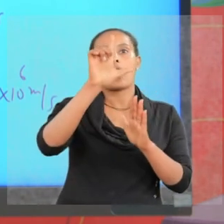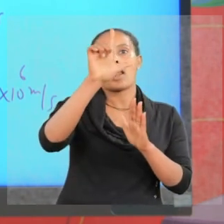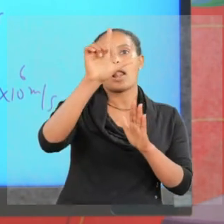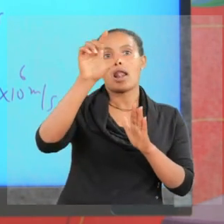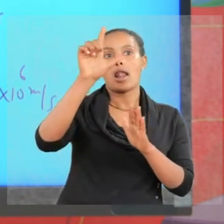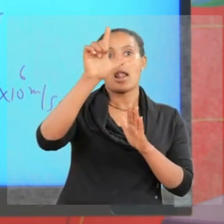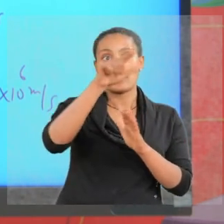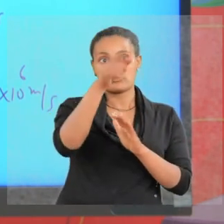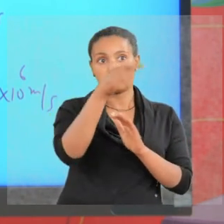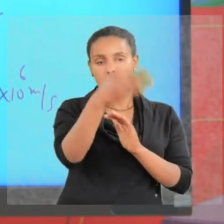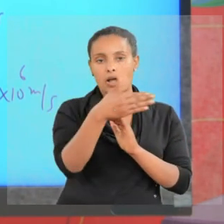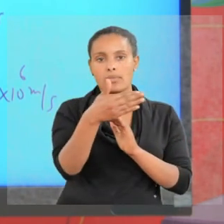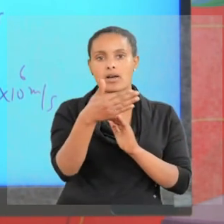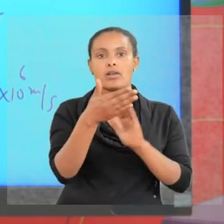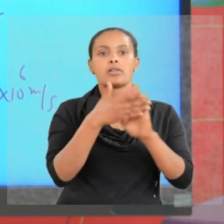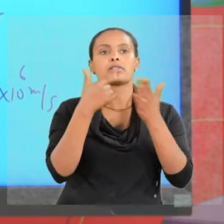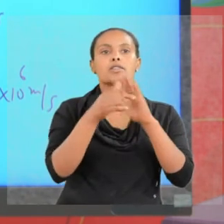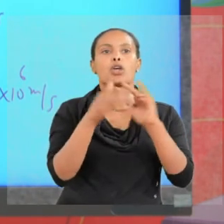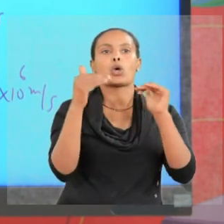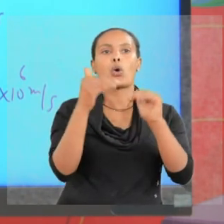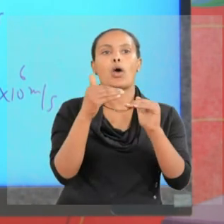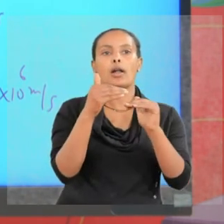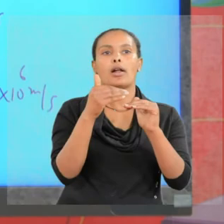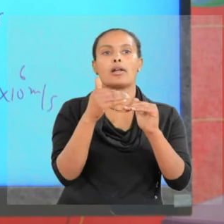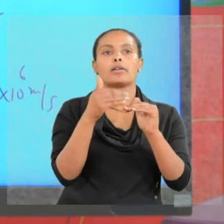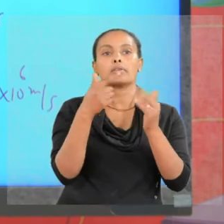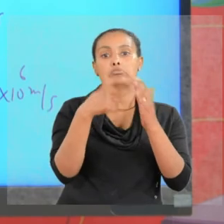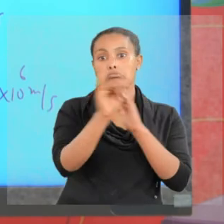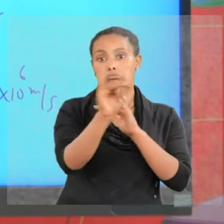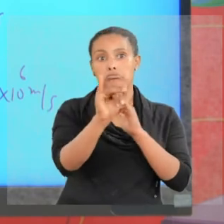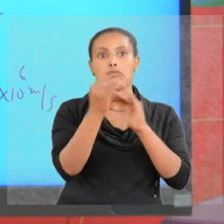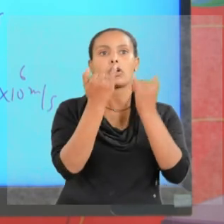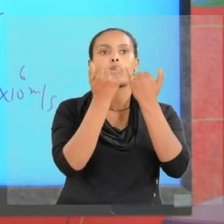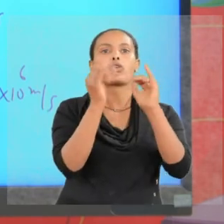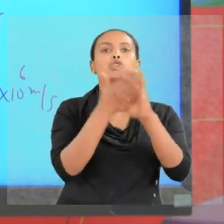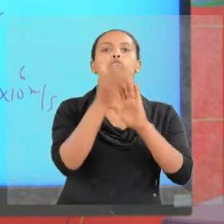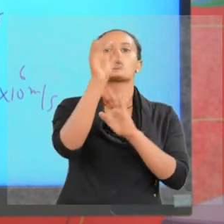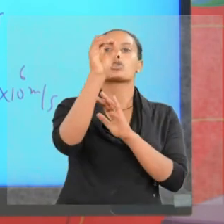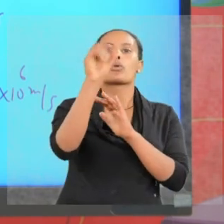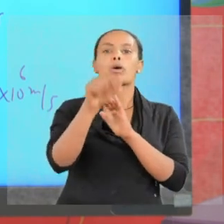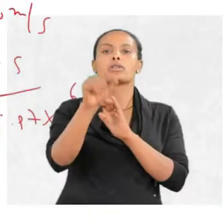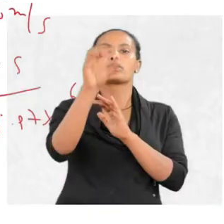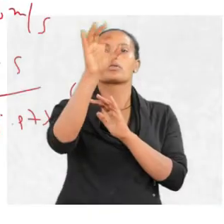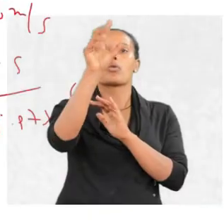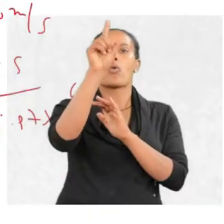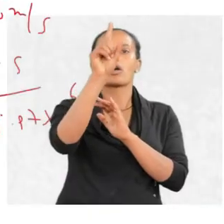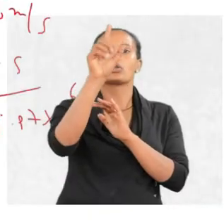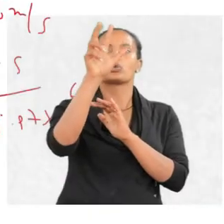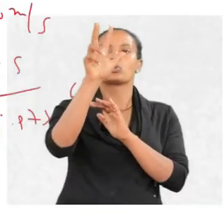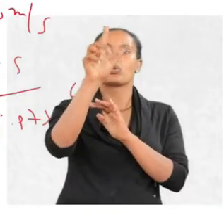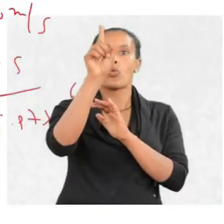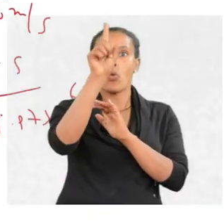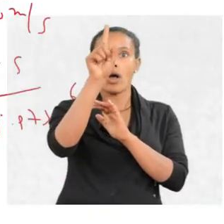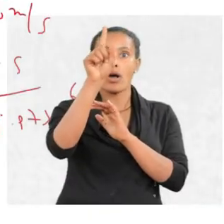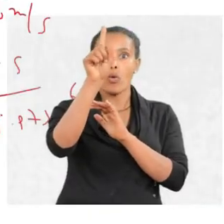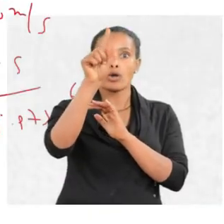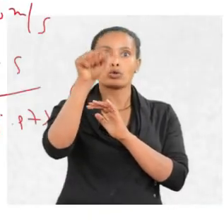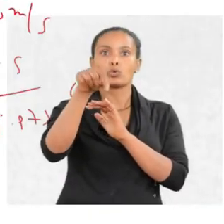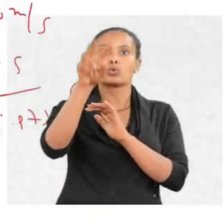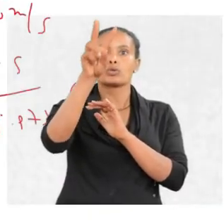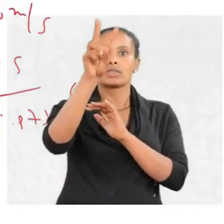is equal. This divided by this is 0.123 meter, 0